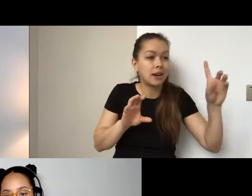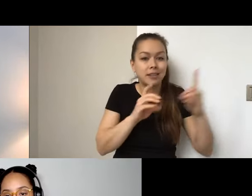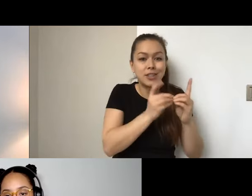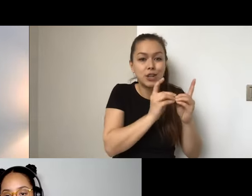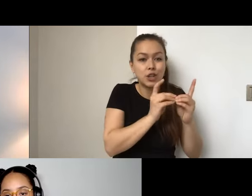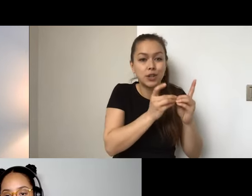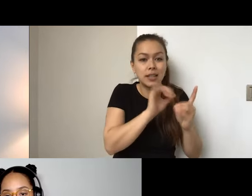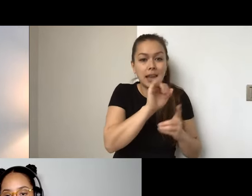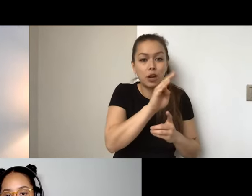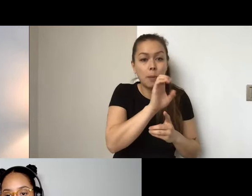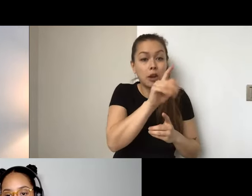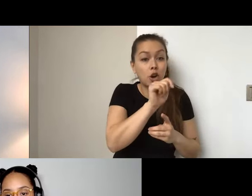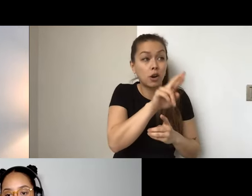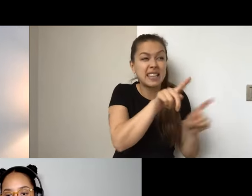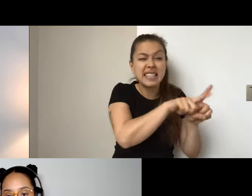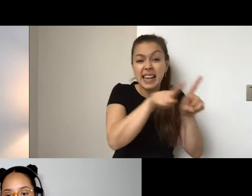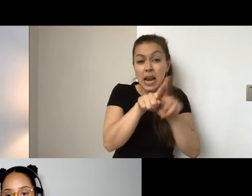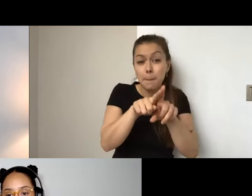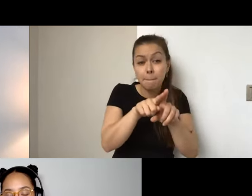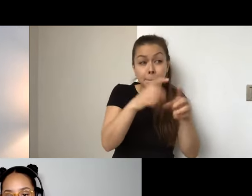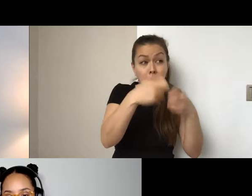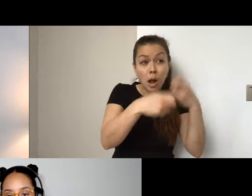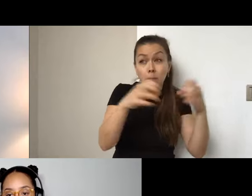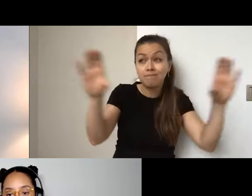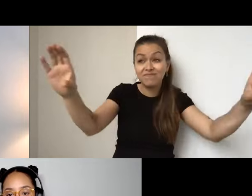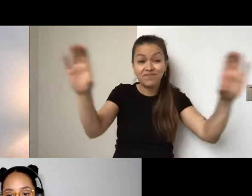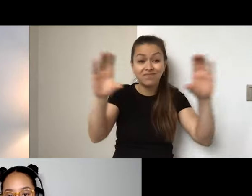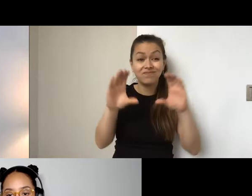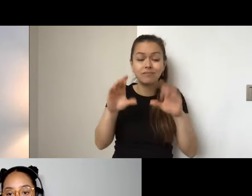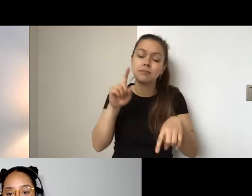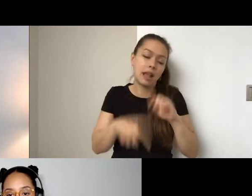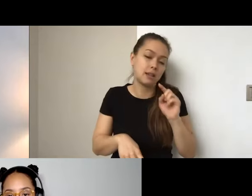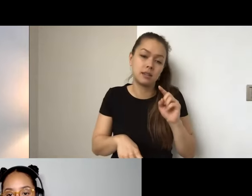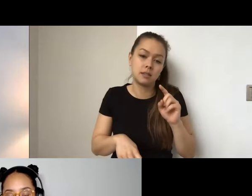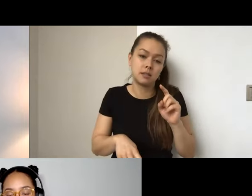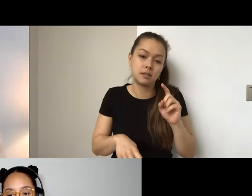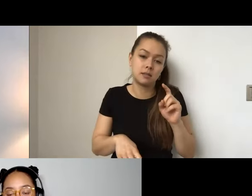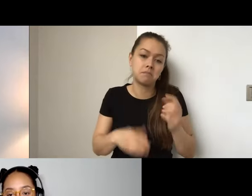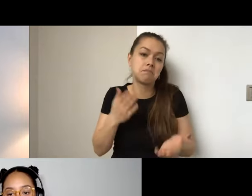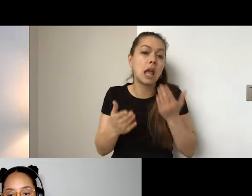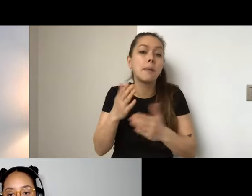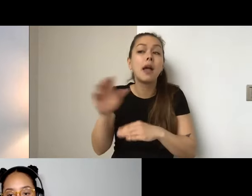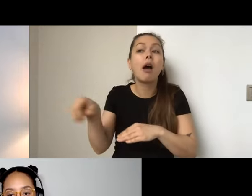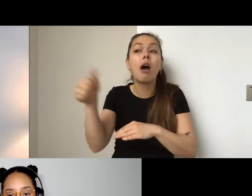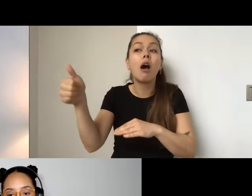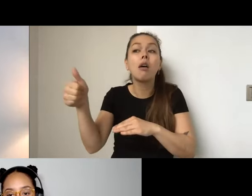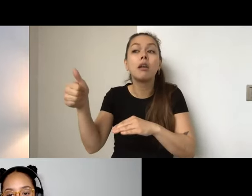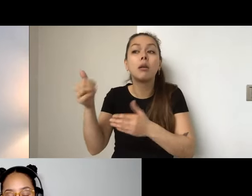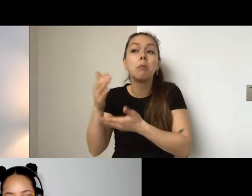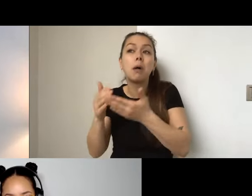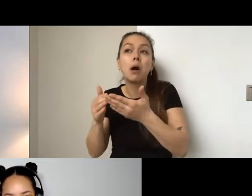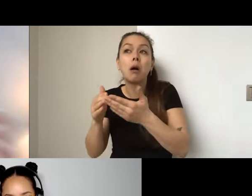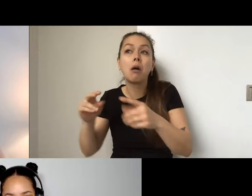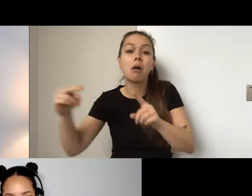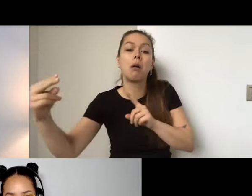funding for an ancillary, an ancillary component or something that's not covered in your operating budget, but you can't,